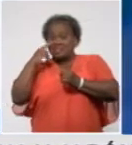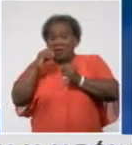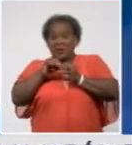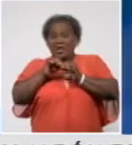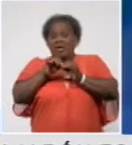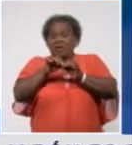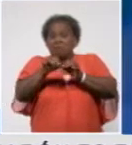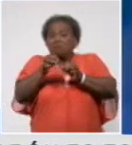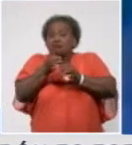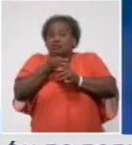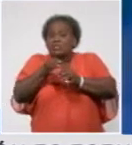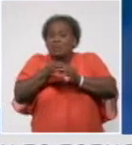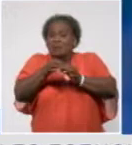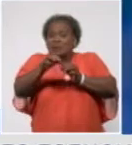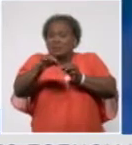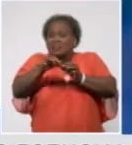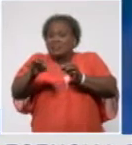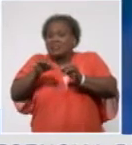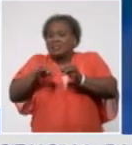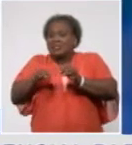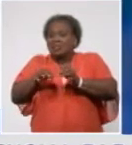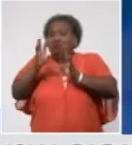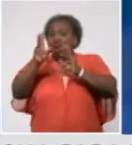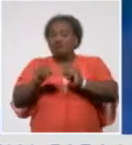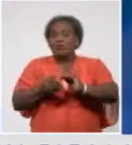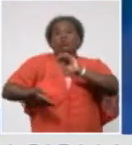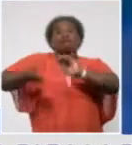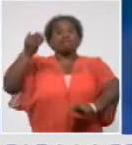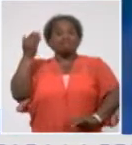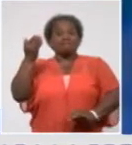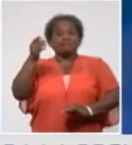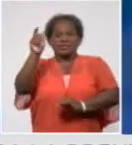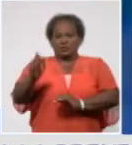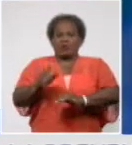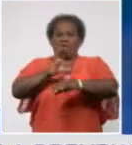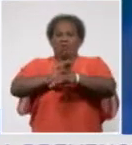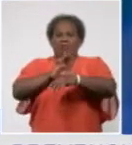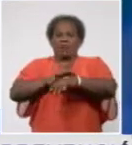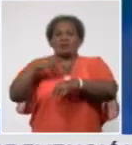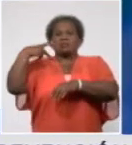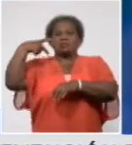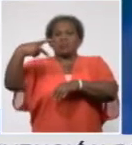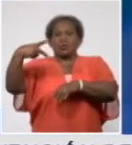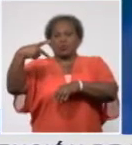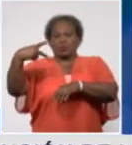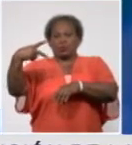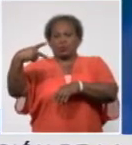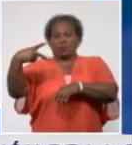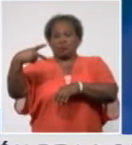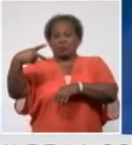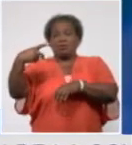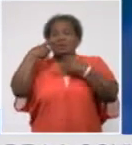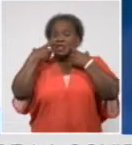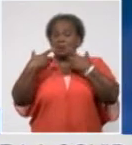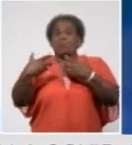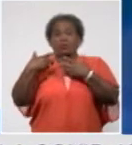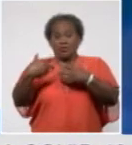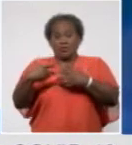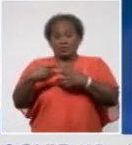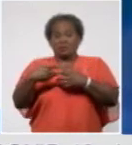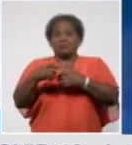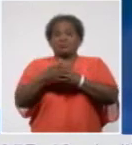Measures to curb the spread of the virus are being taken. The 37 cases reported yesterday, therefore,